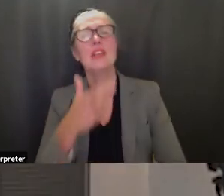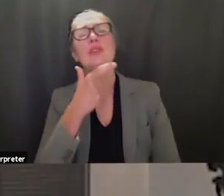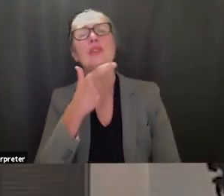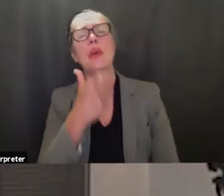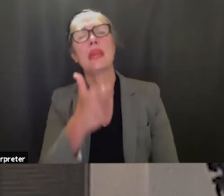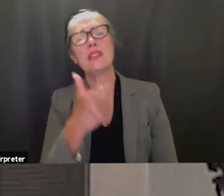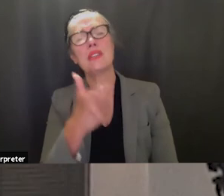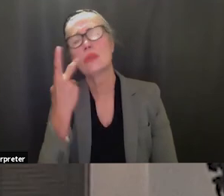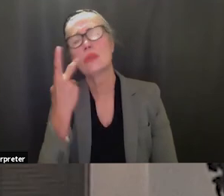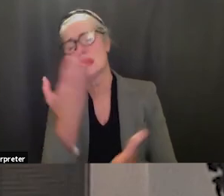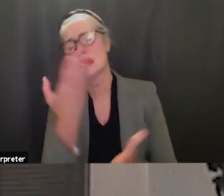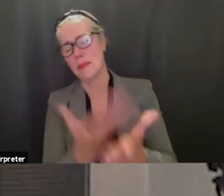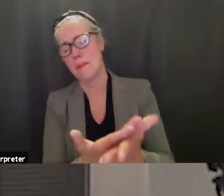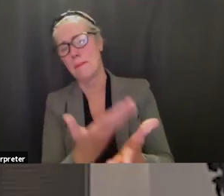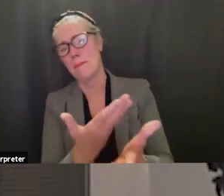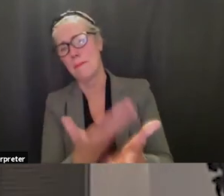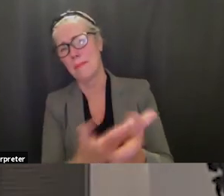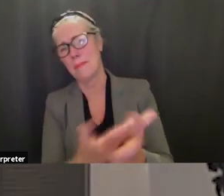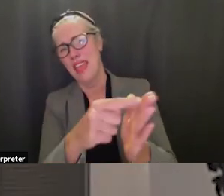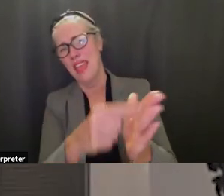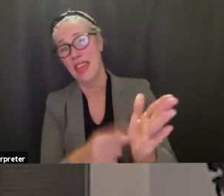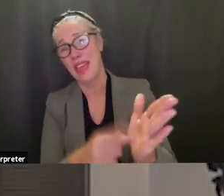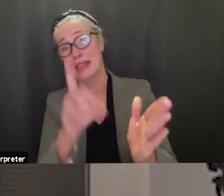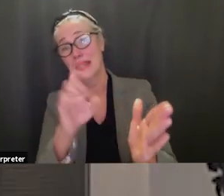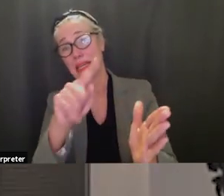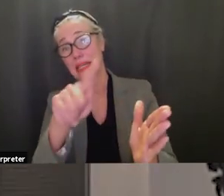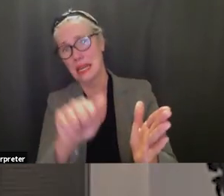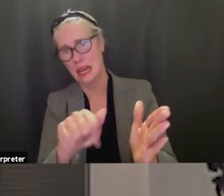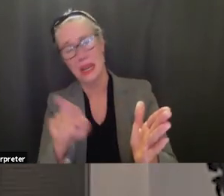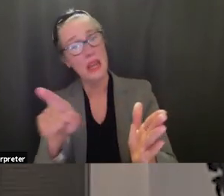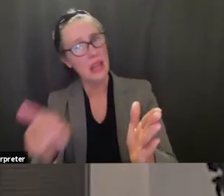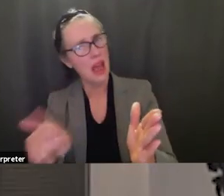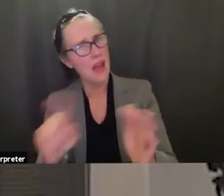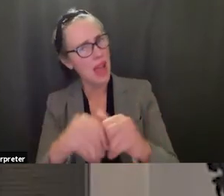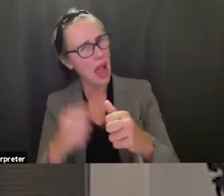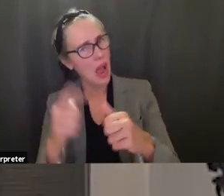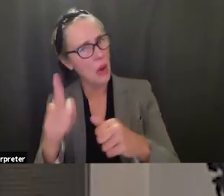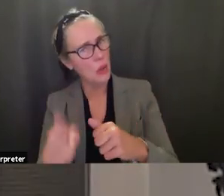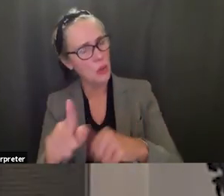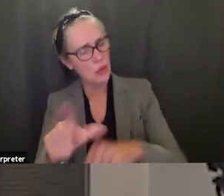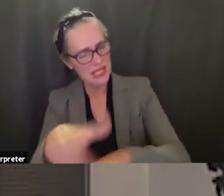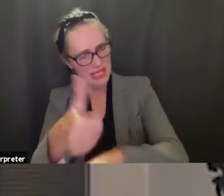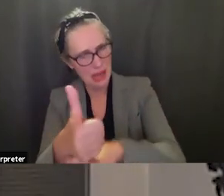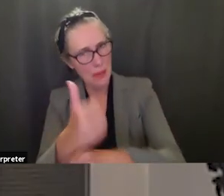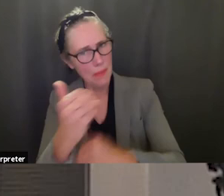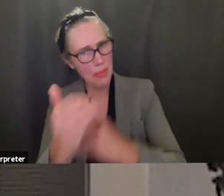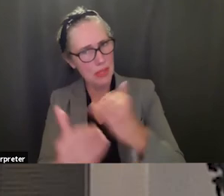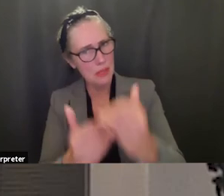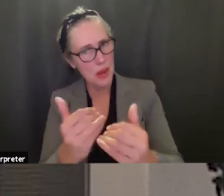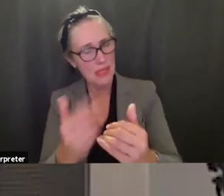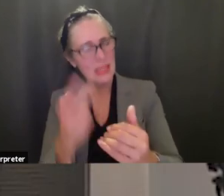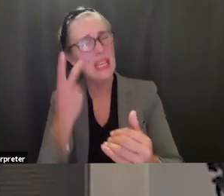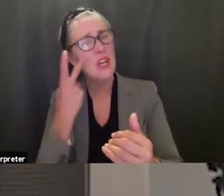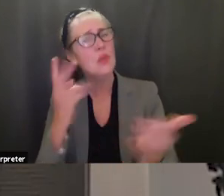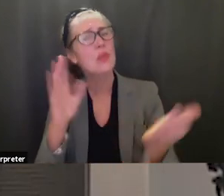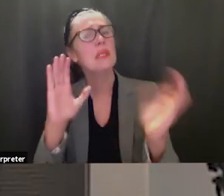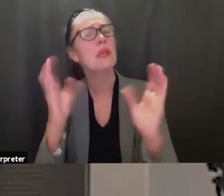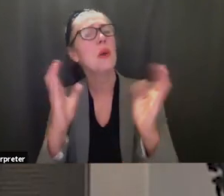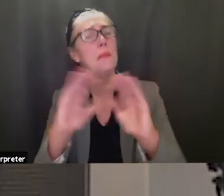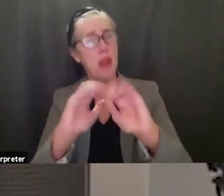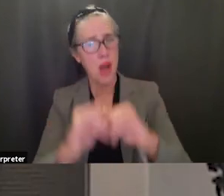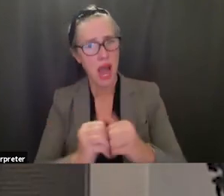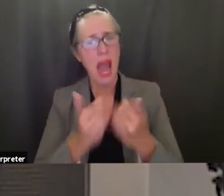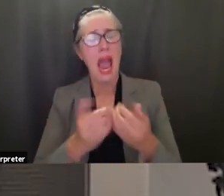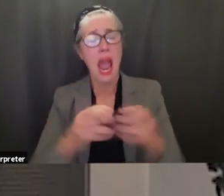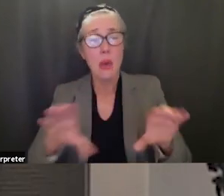of now that you are implementing this new process of how we're doing and if we are not doing